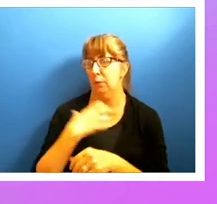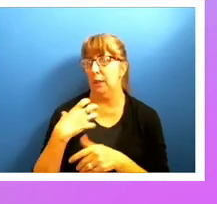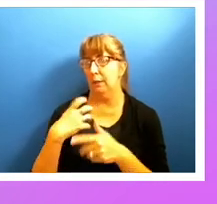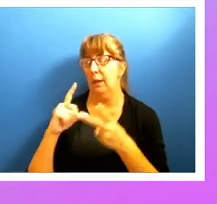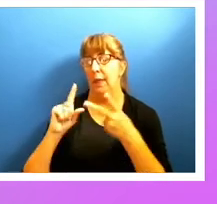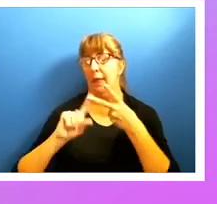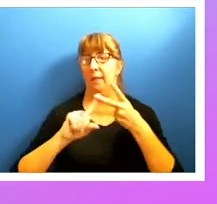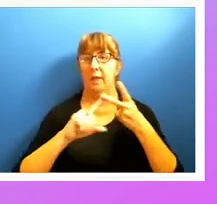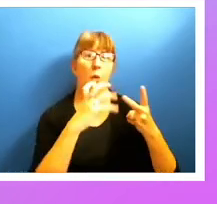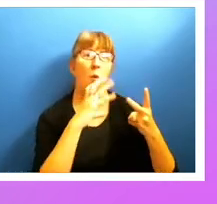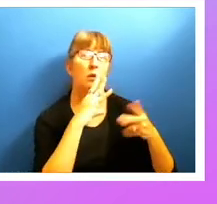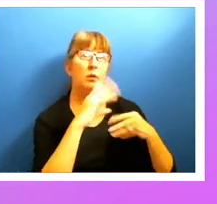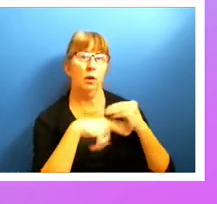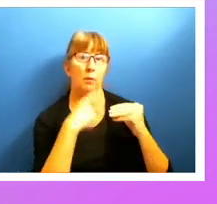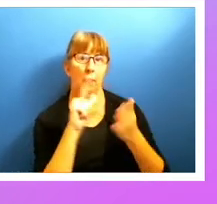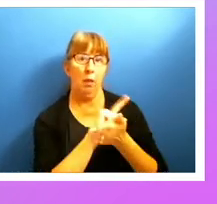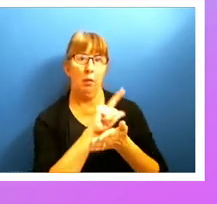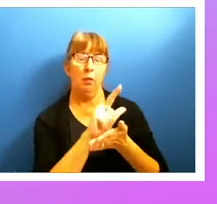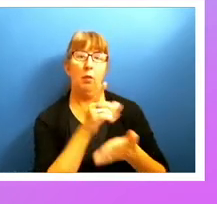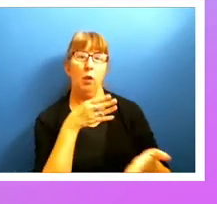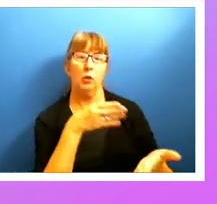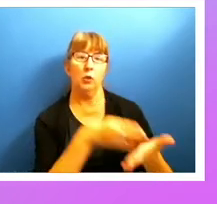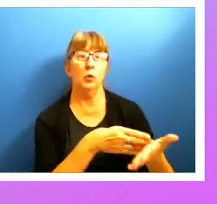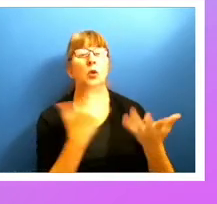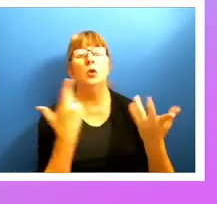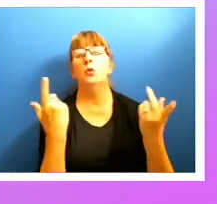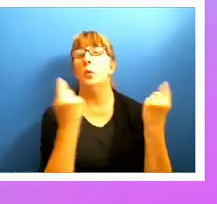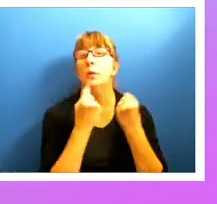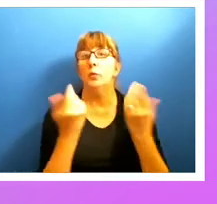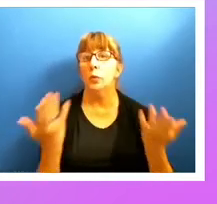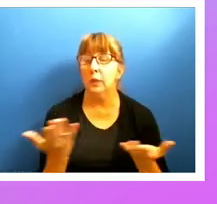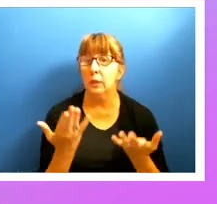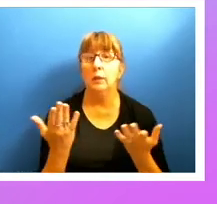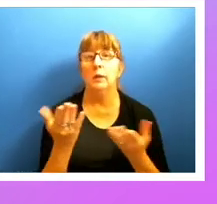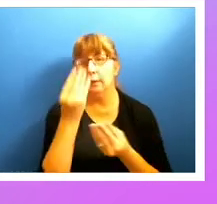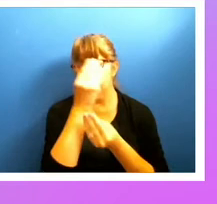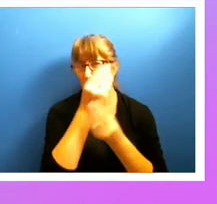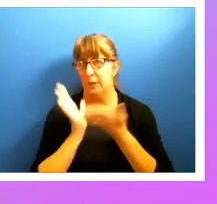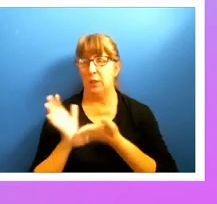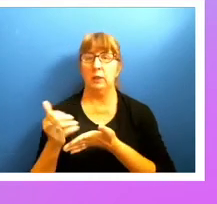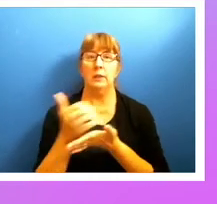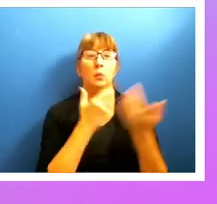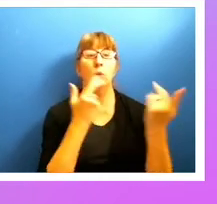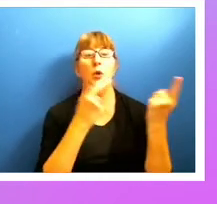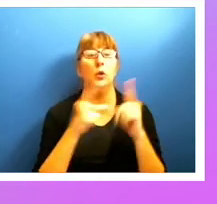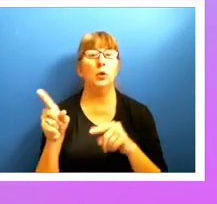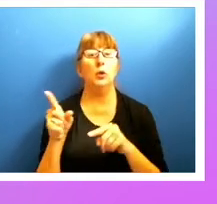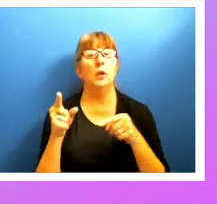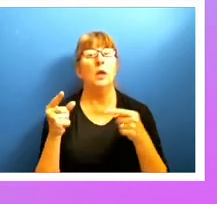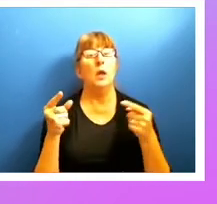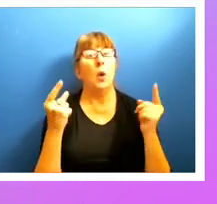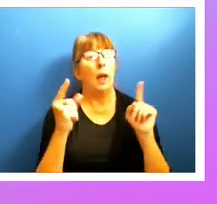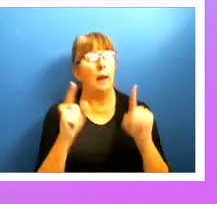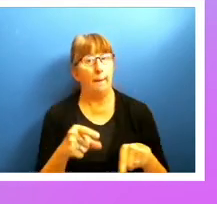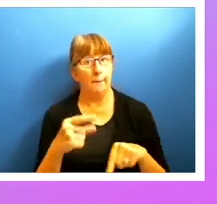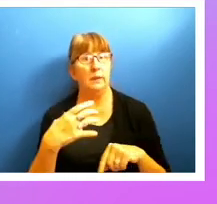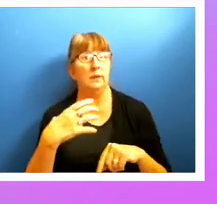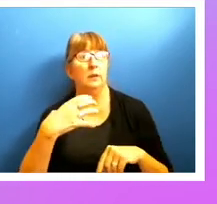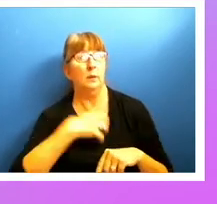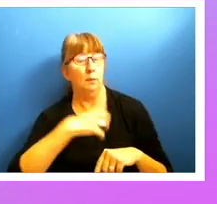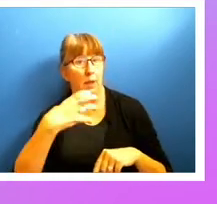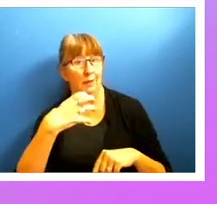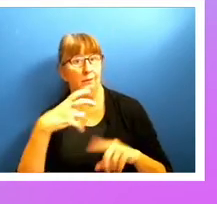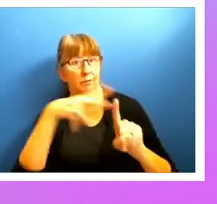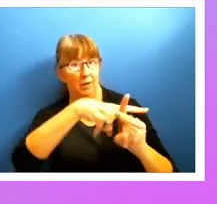But what I'm doing here is I'm collecting information on what actually occurs when a complaint happens. Not